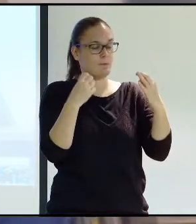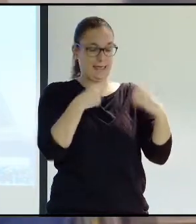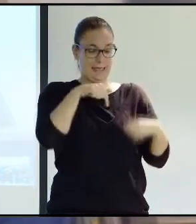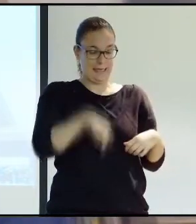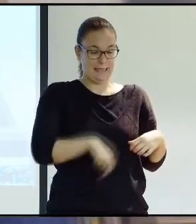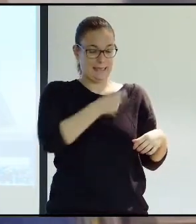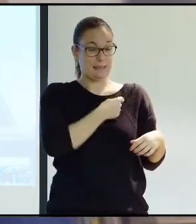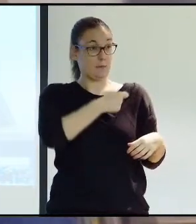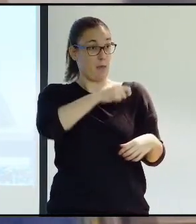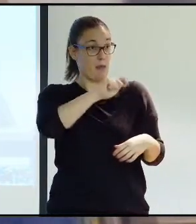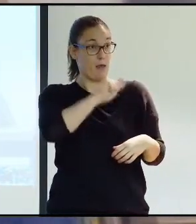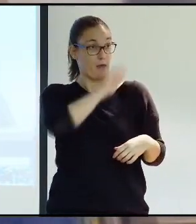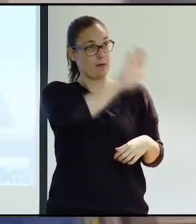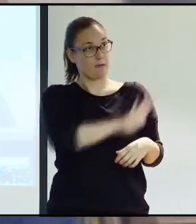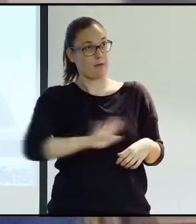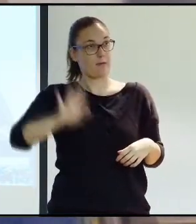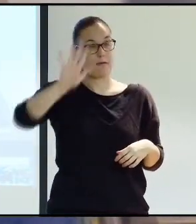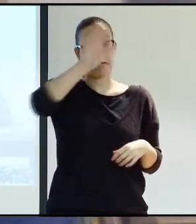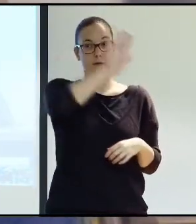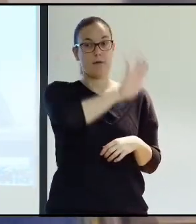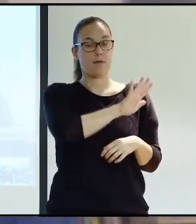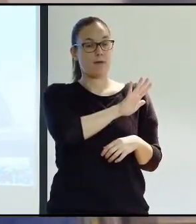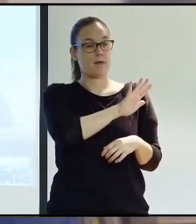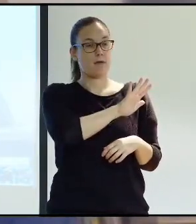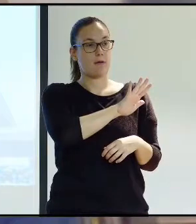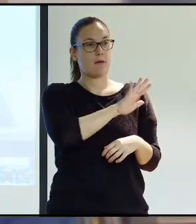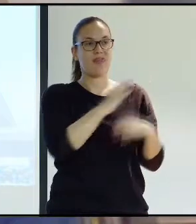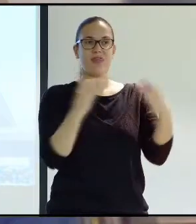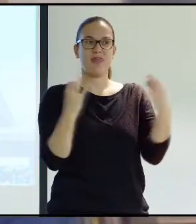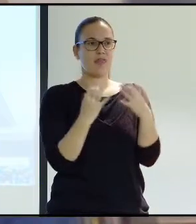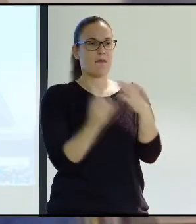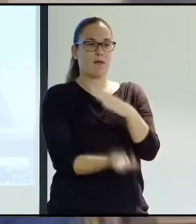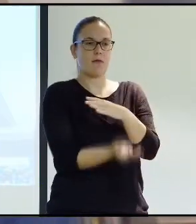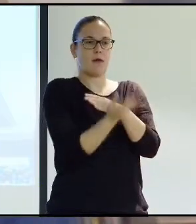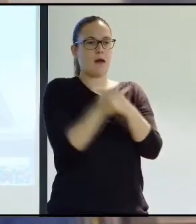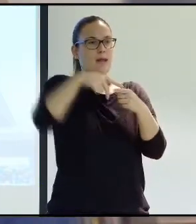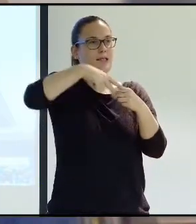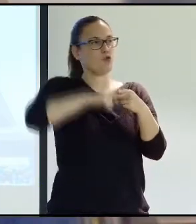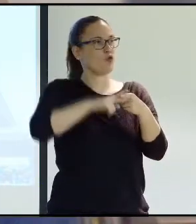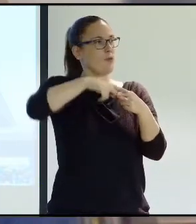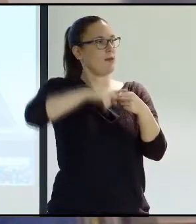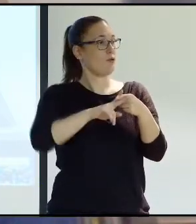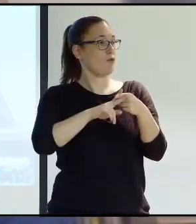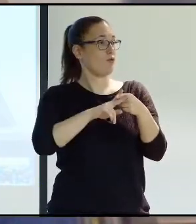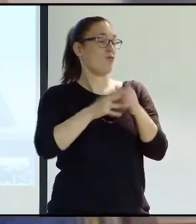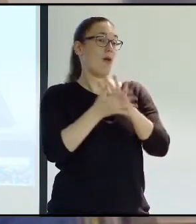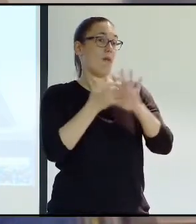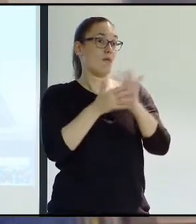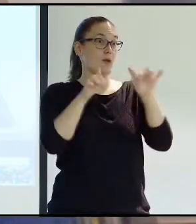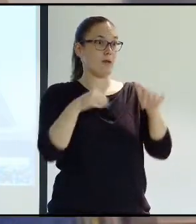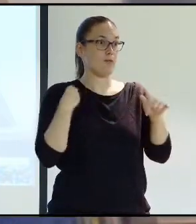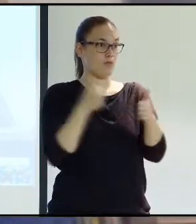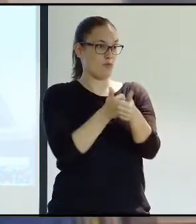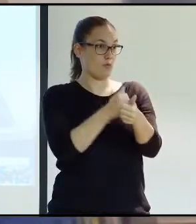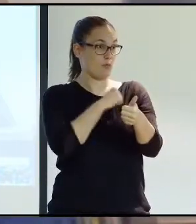to get a law passed in Spain to cover these issues.